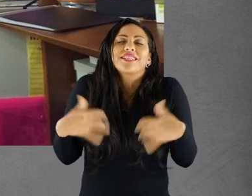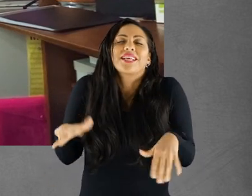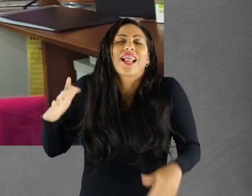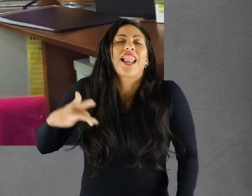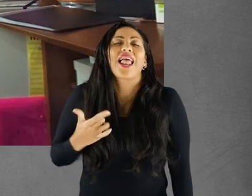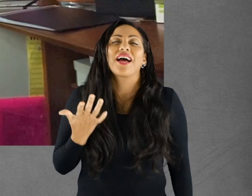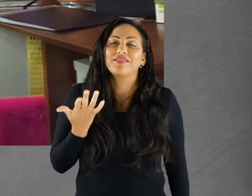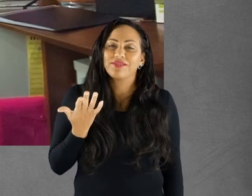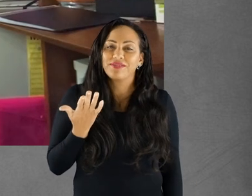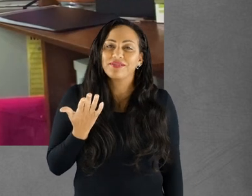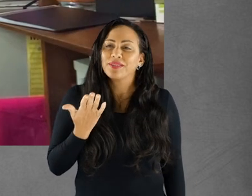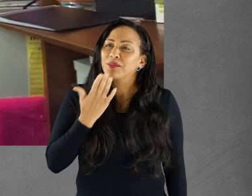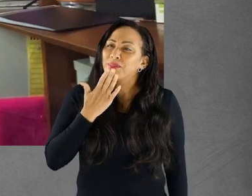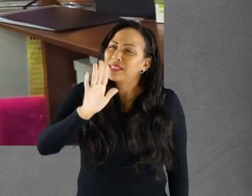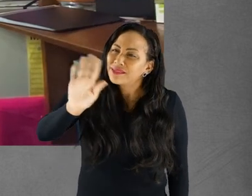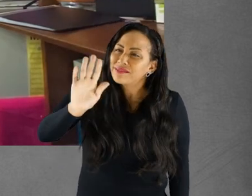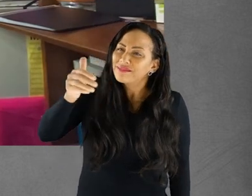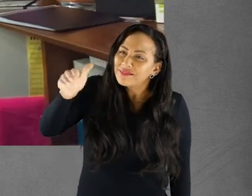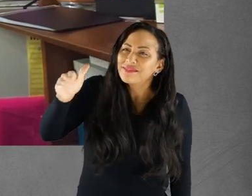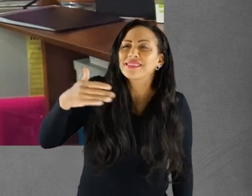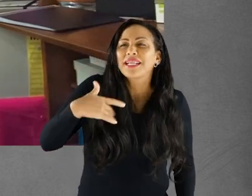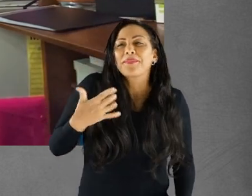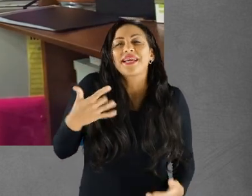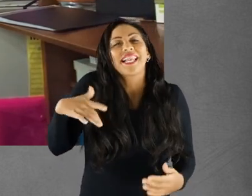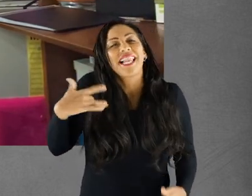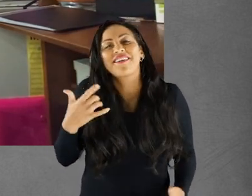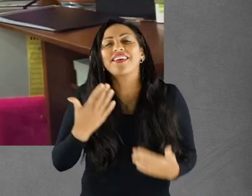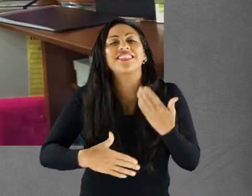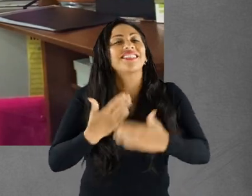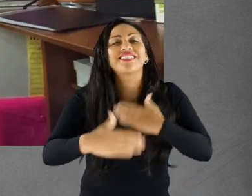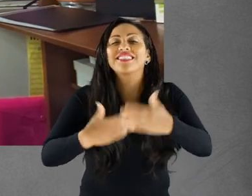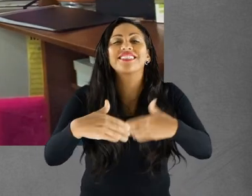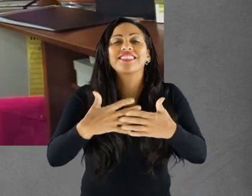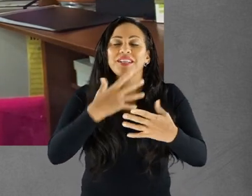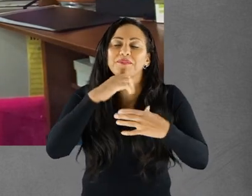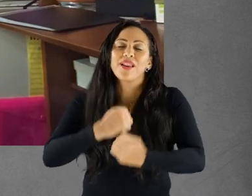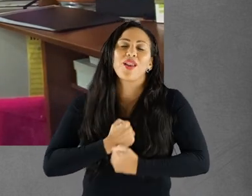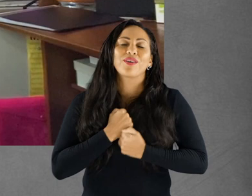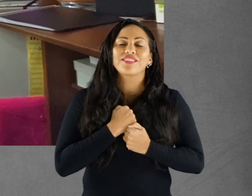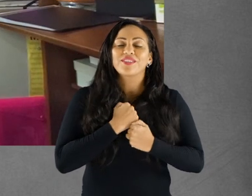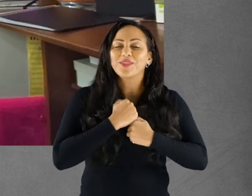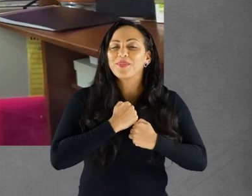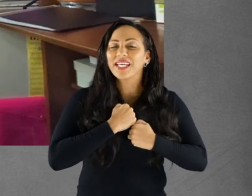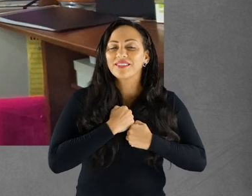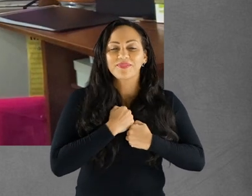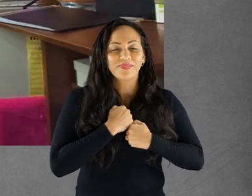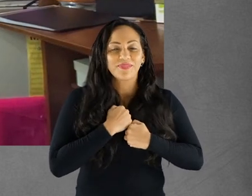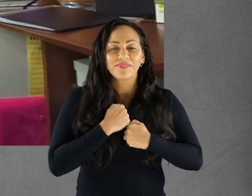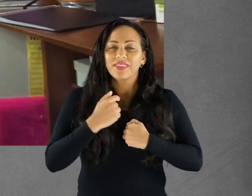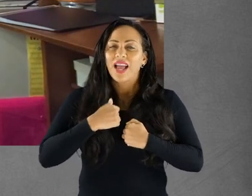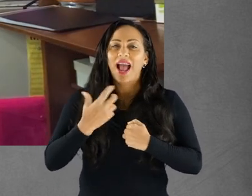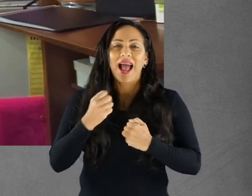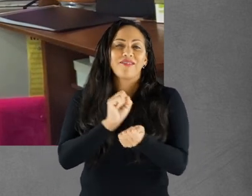I have an amazing life. Please let me live it. It belongs to me.